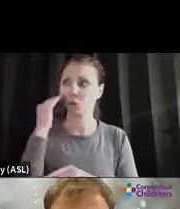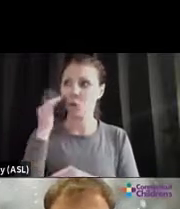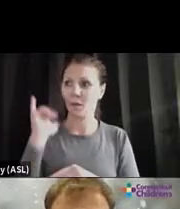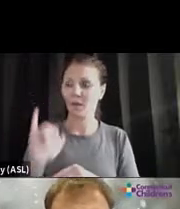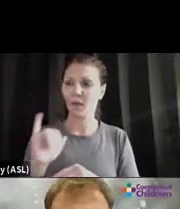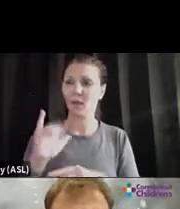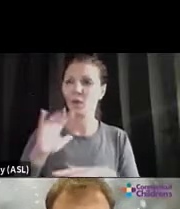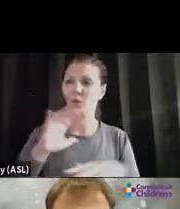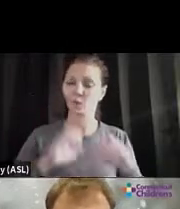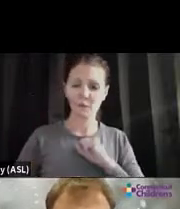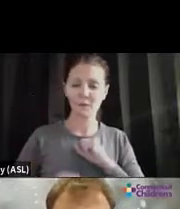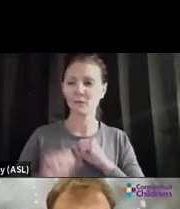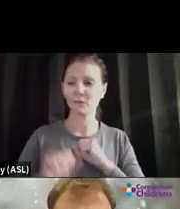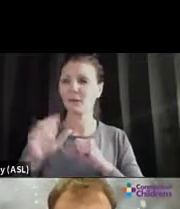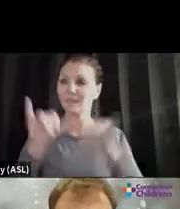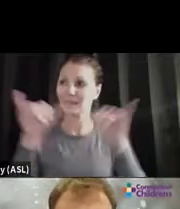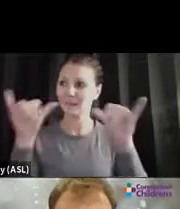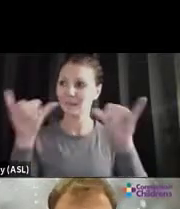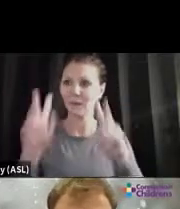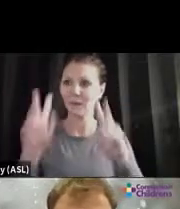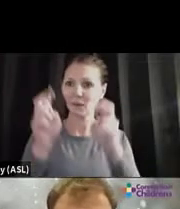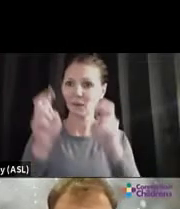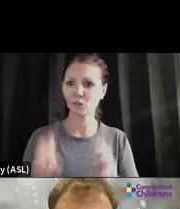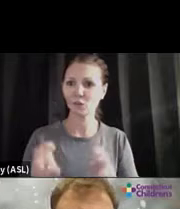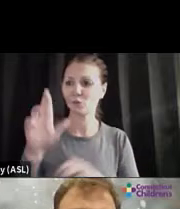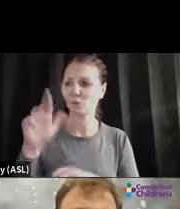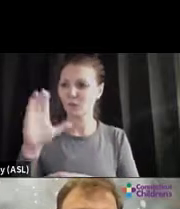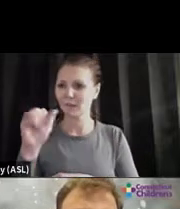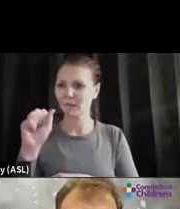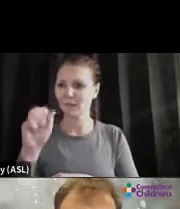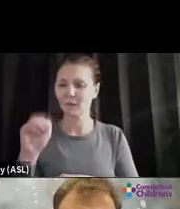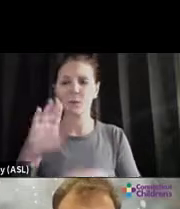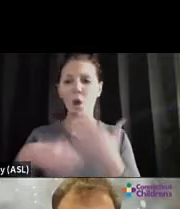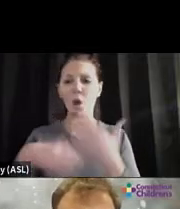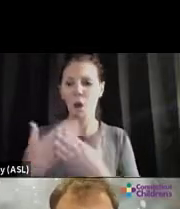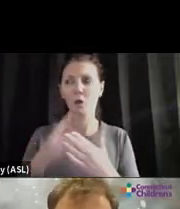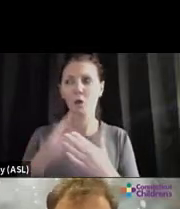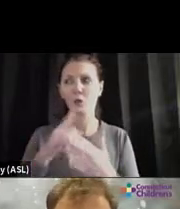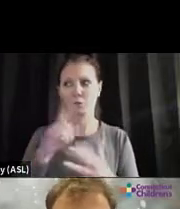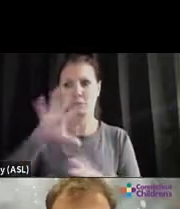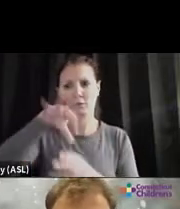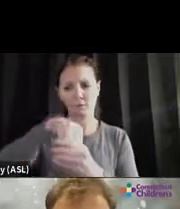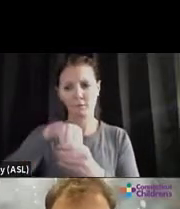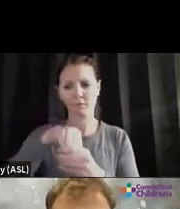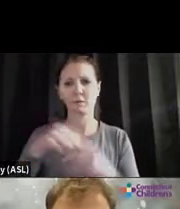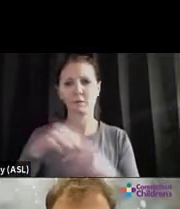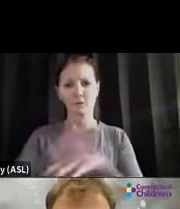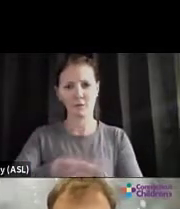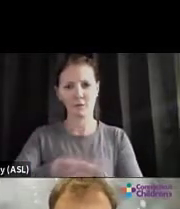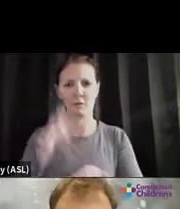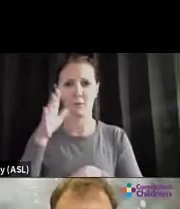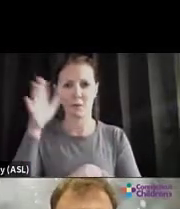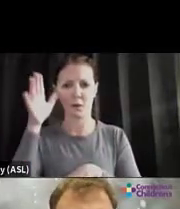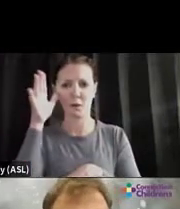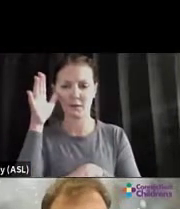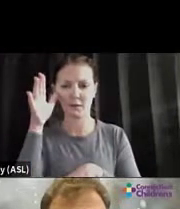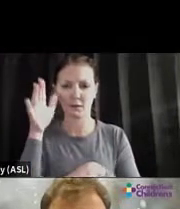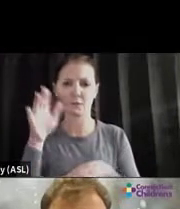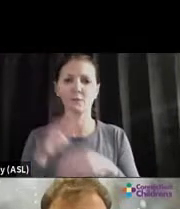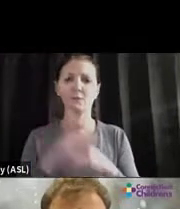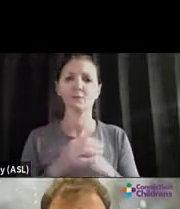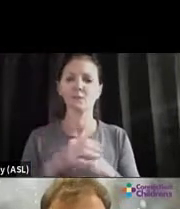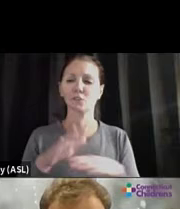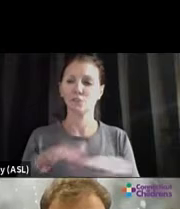issues like racism all intersect to have an effect on parent and mental health. Childcare with all of this affects parent and child mental health.